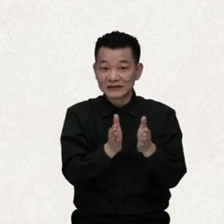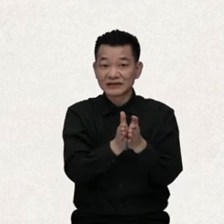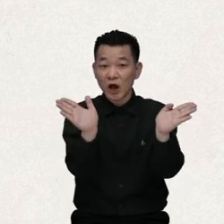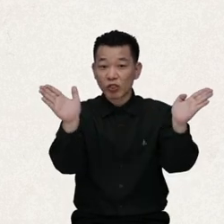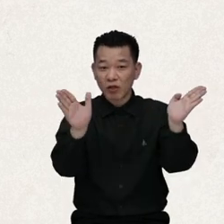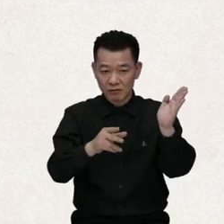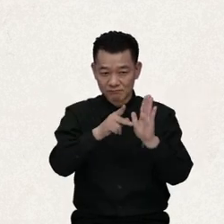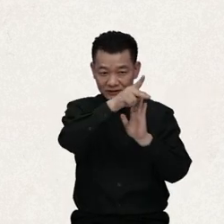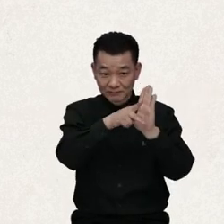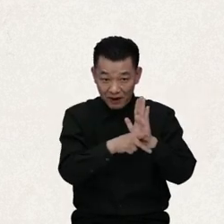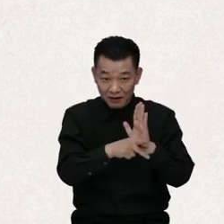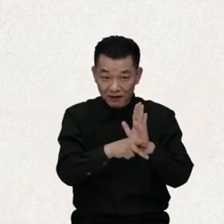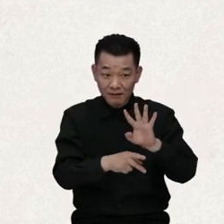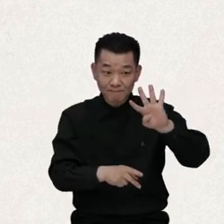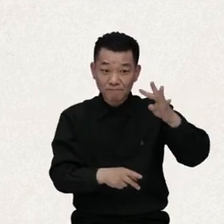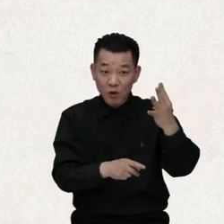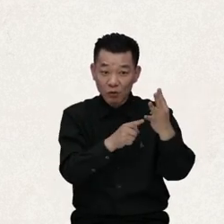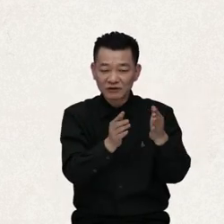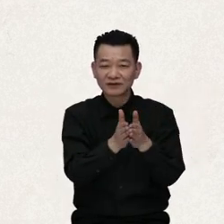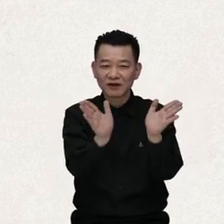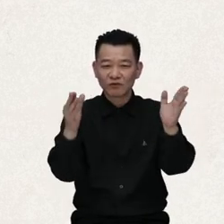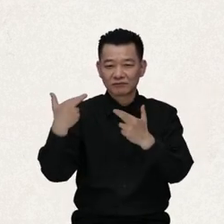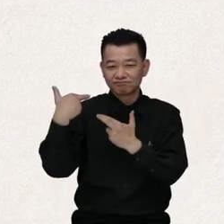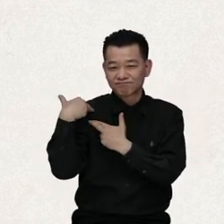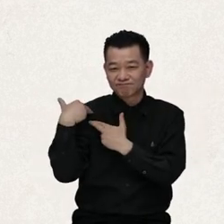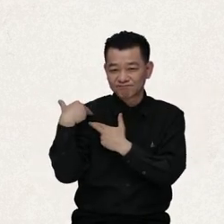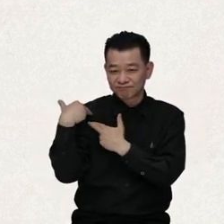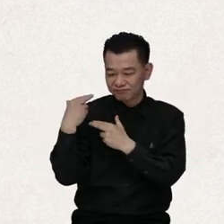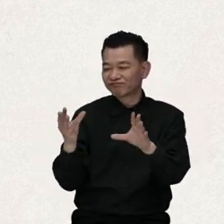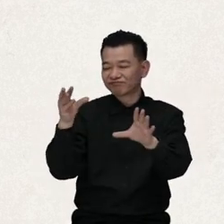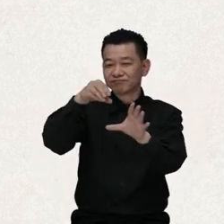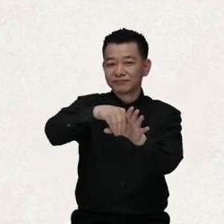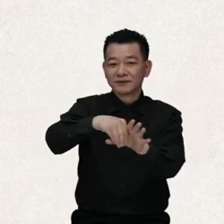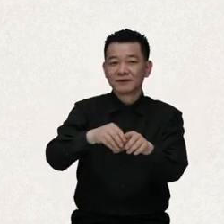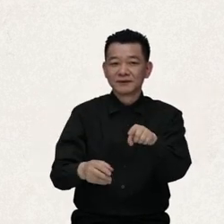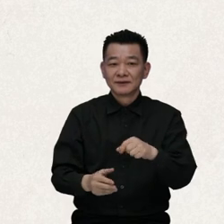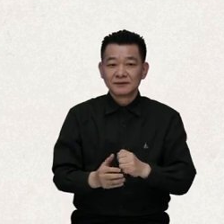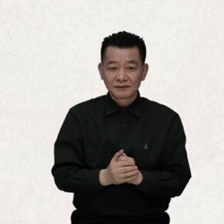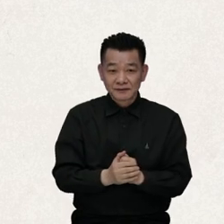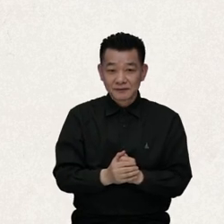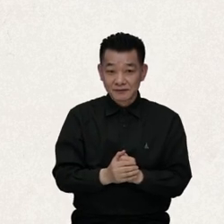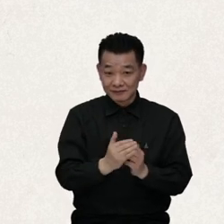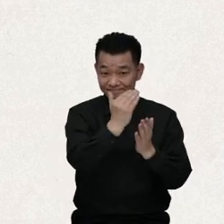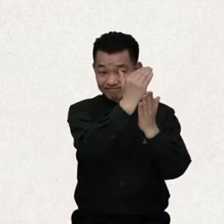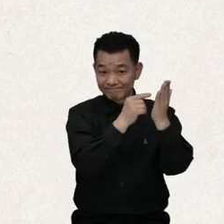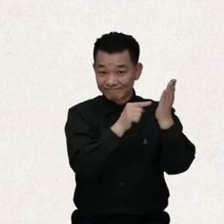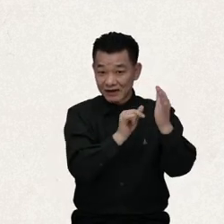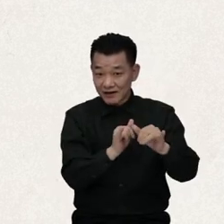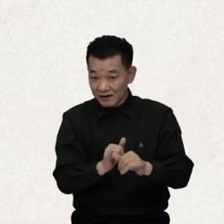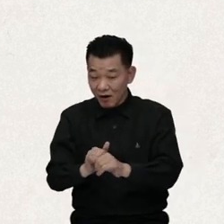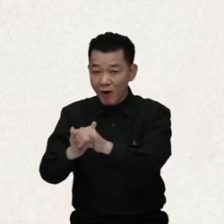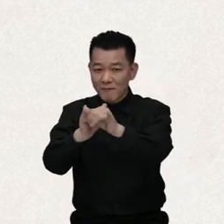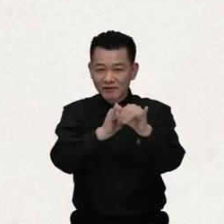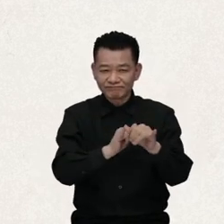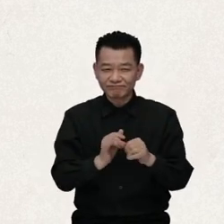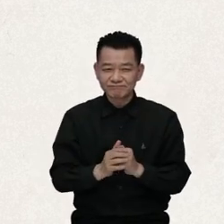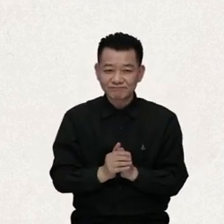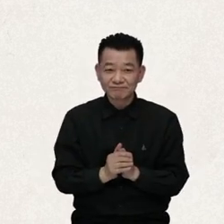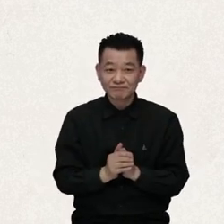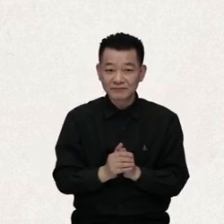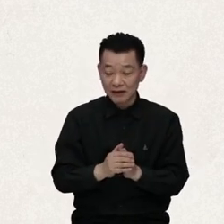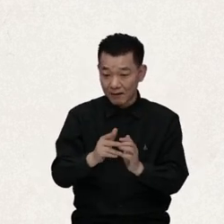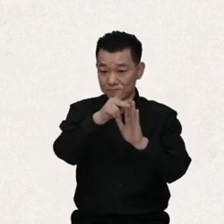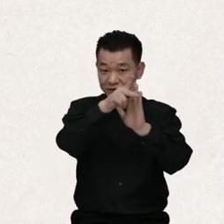Principles and Article 4. General Obligations correspond to this. You can think of it as principles and